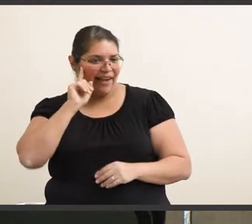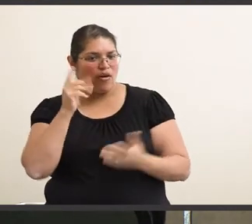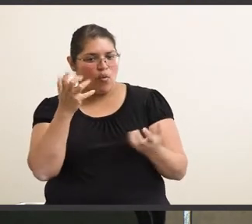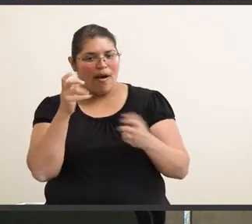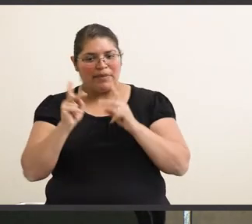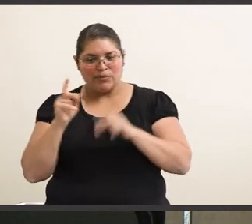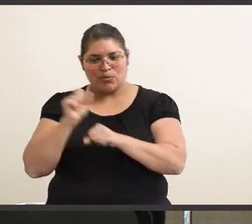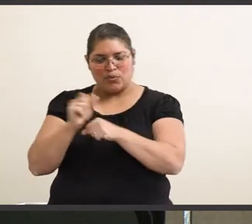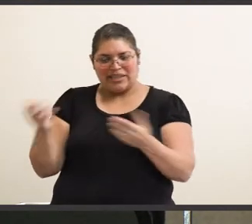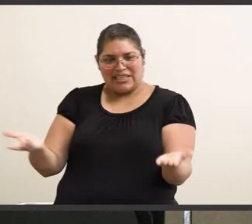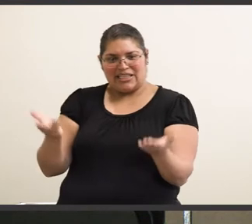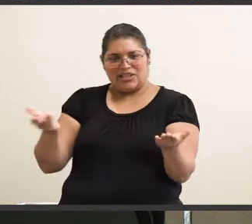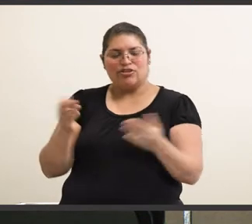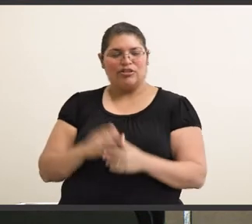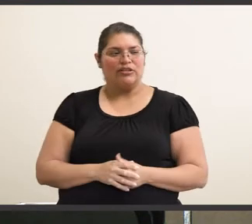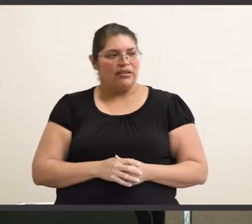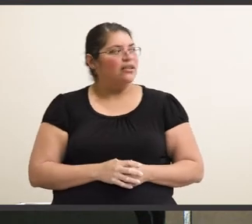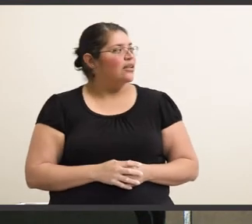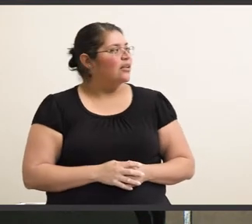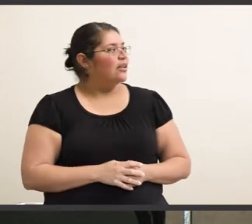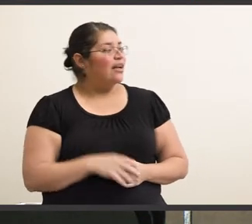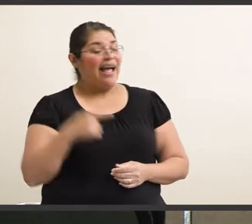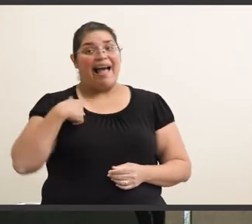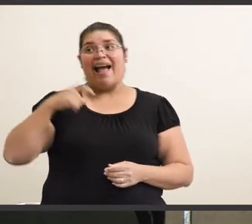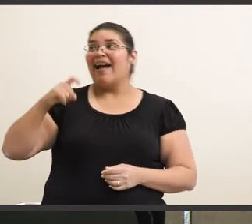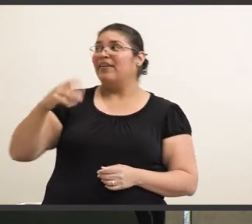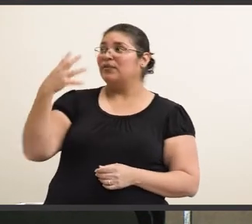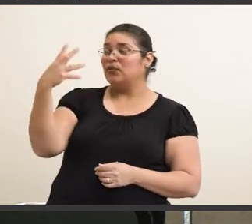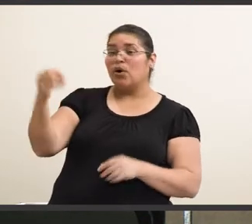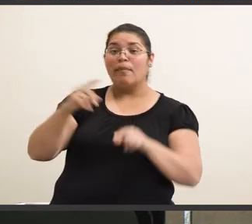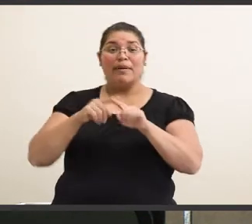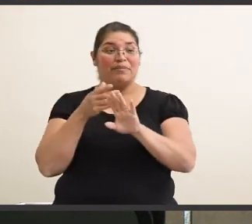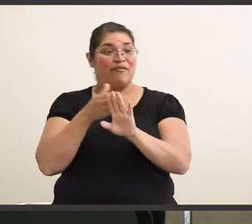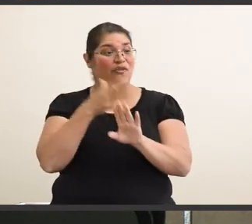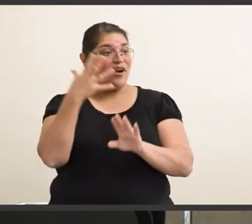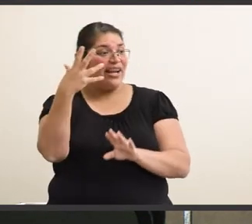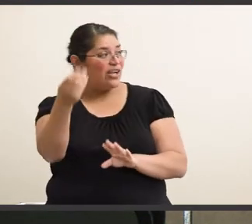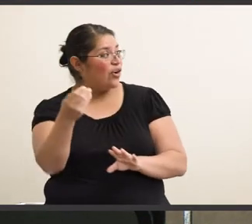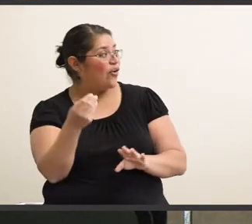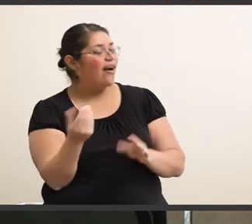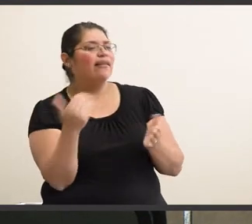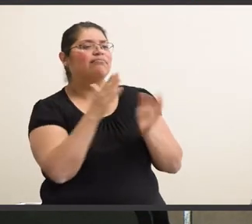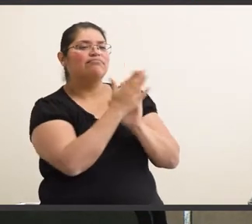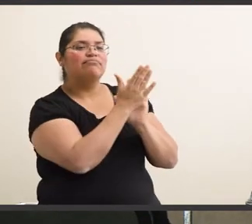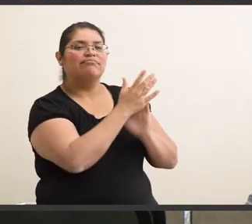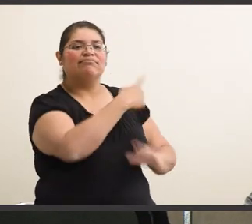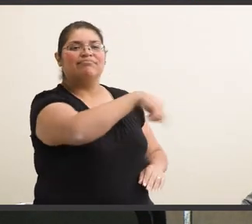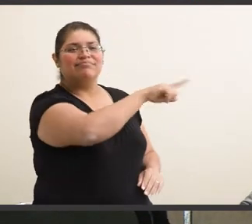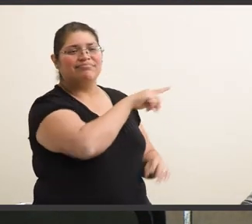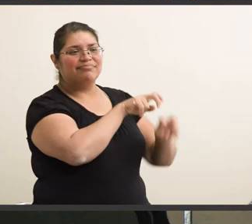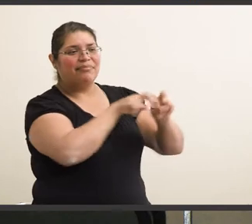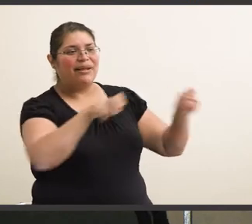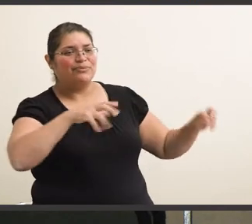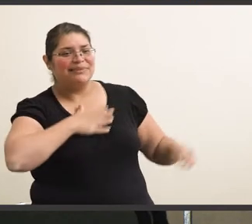we want working here. Okay? I have to go. But, before I go, let's have another round of applause for the panel.